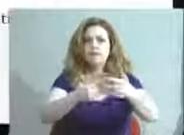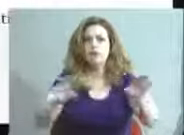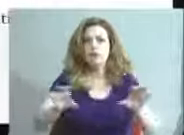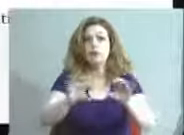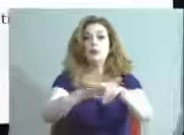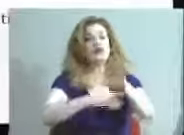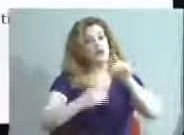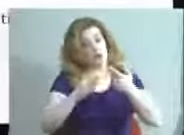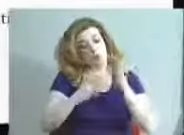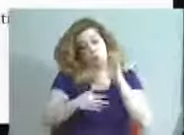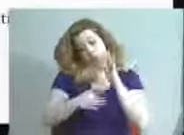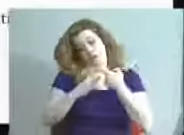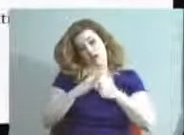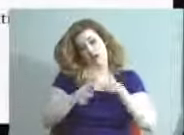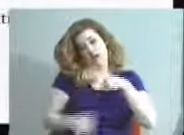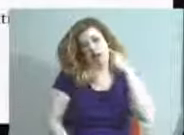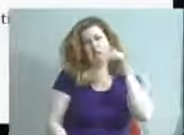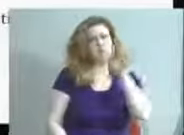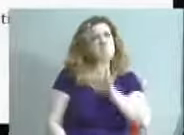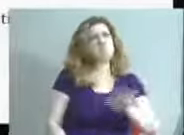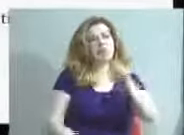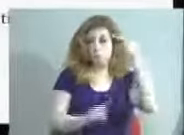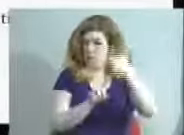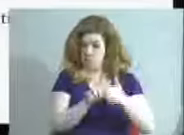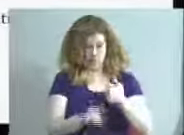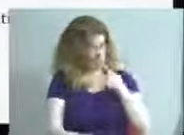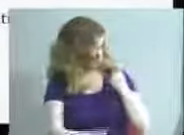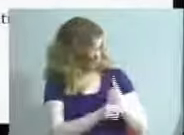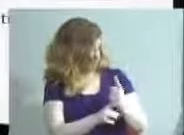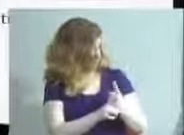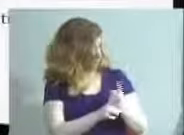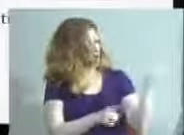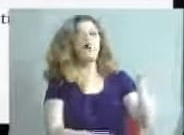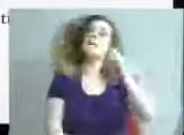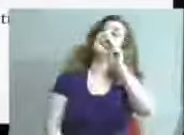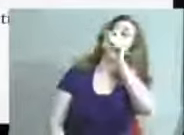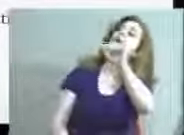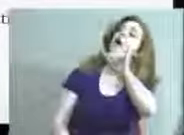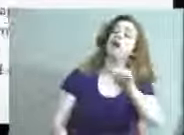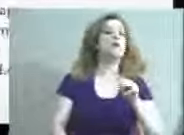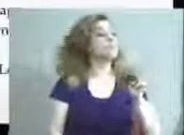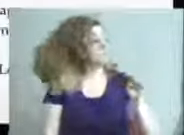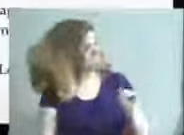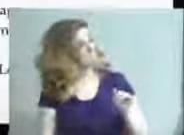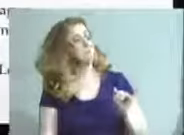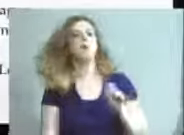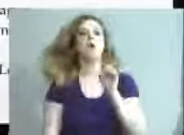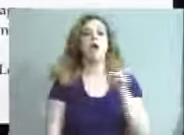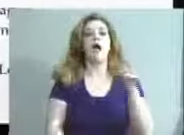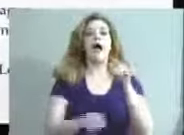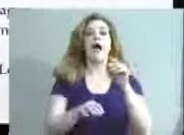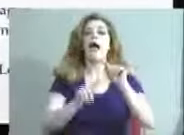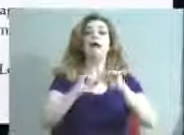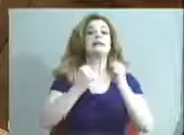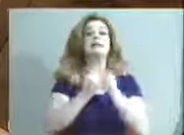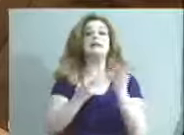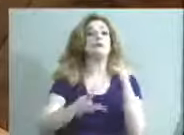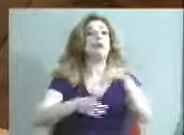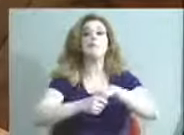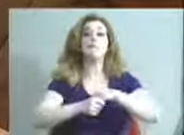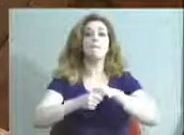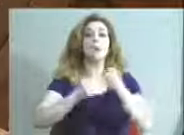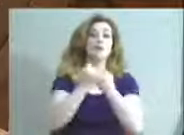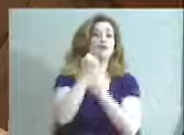Means in, I think, the next, what, three months or so? May. And our team, our core team is made up of myself,